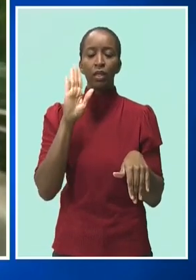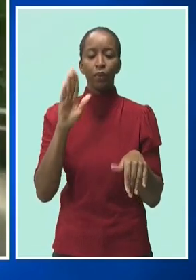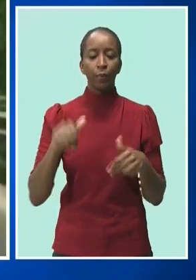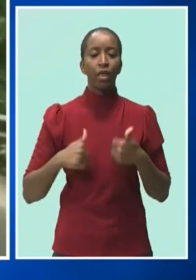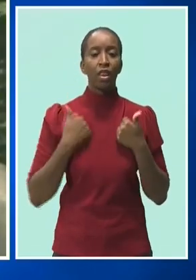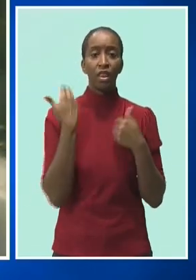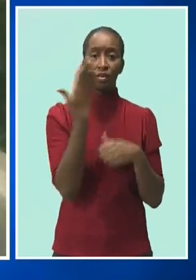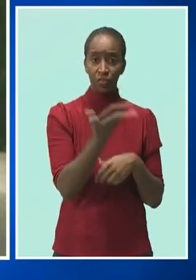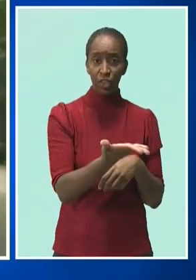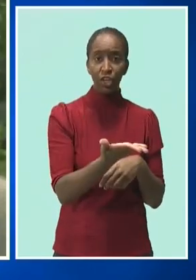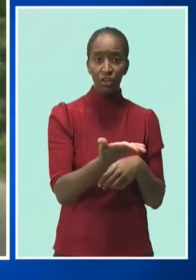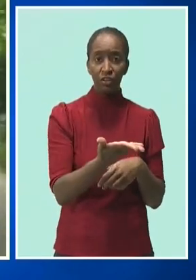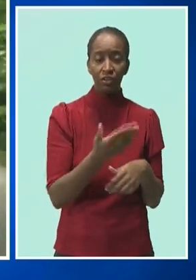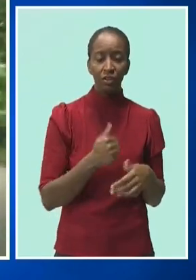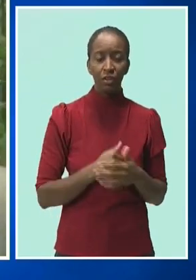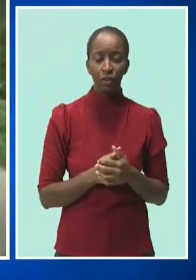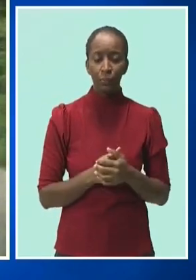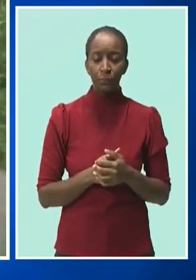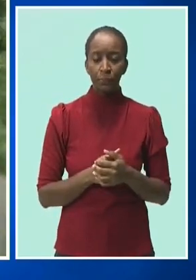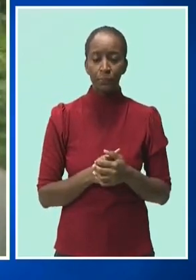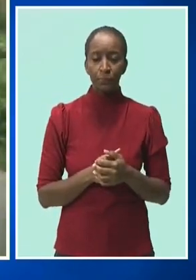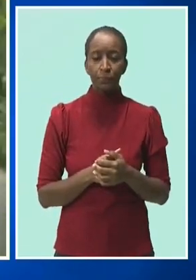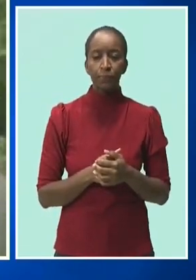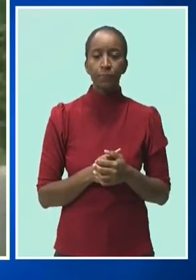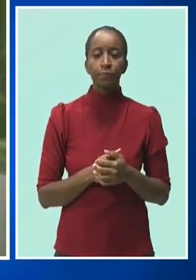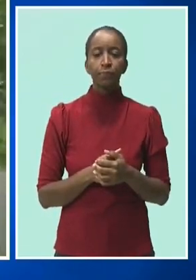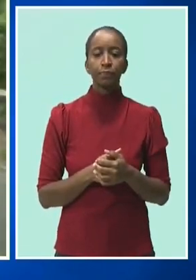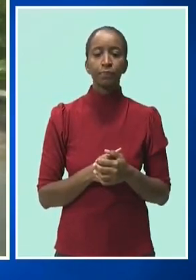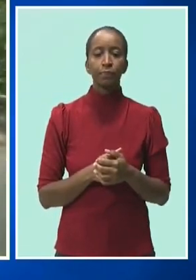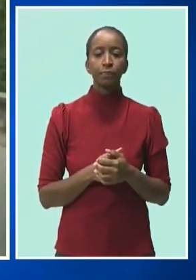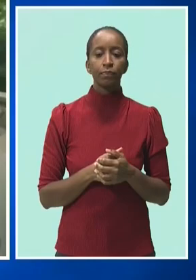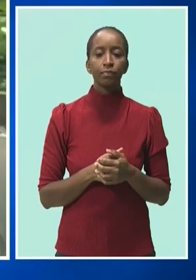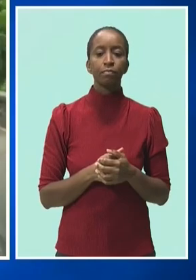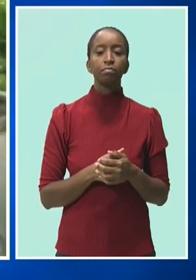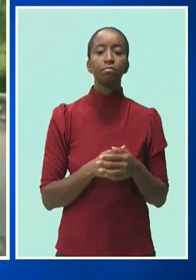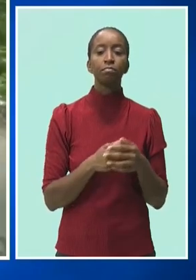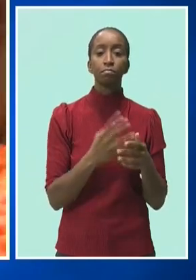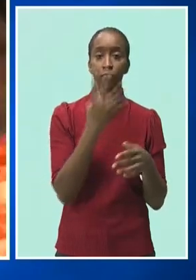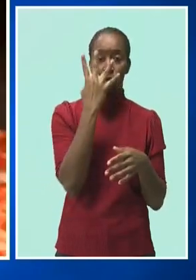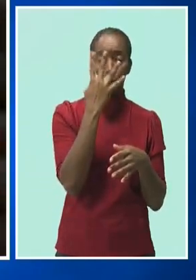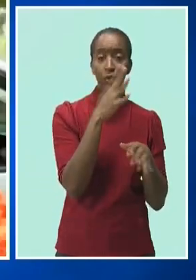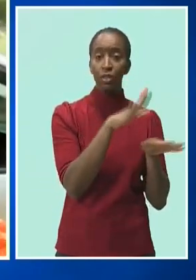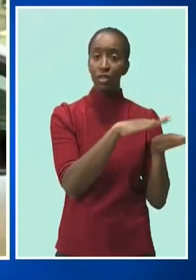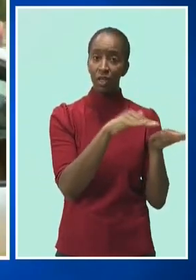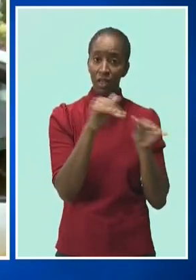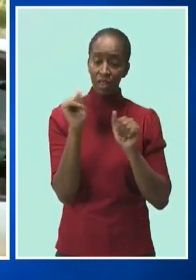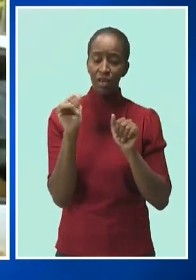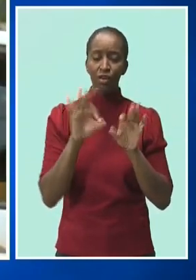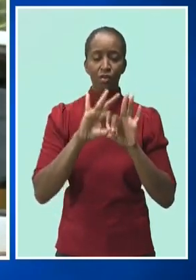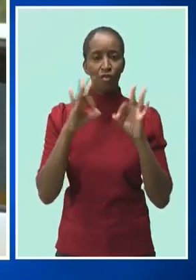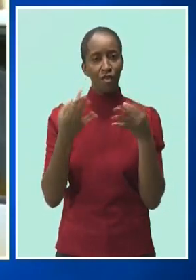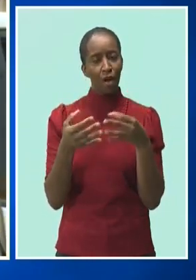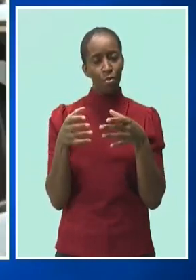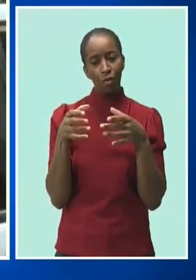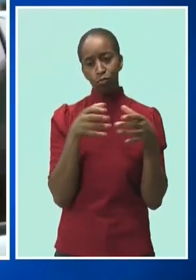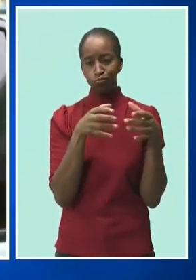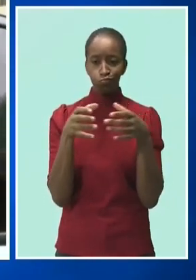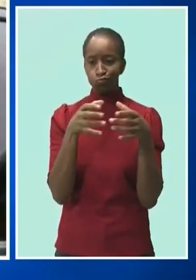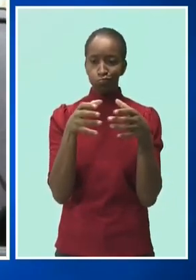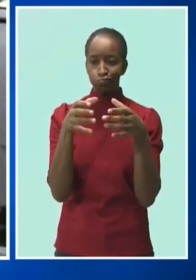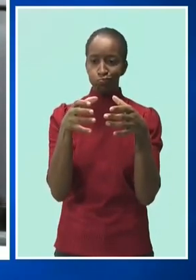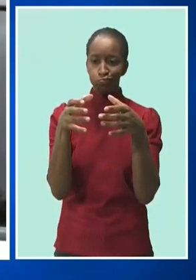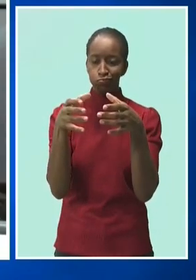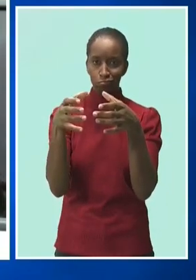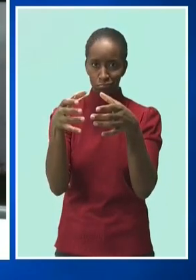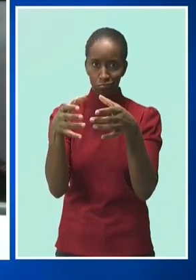leaving the courthouse today, the family journeyed to Linstead for some catching up with people who were never born when Mr.